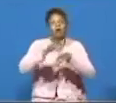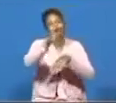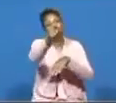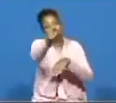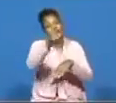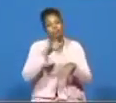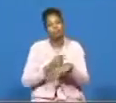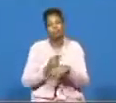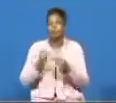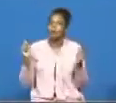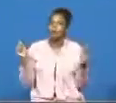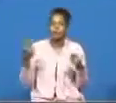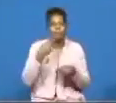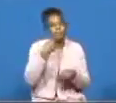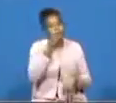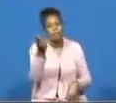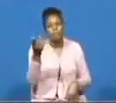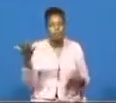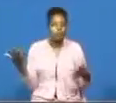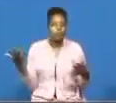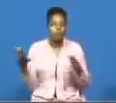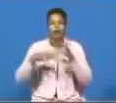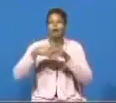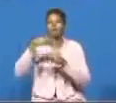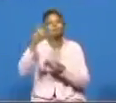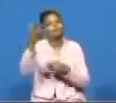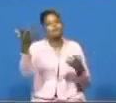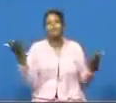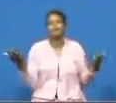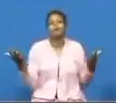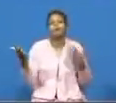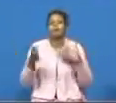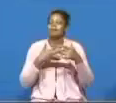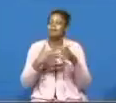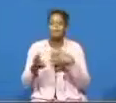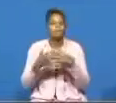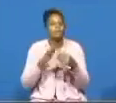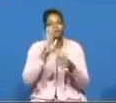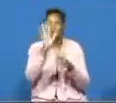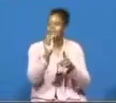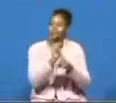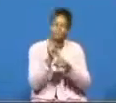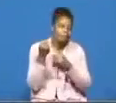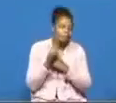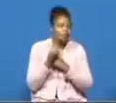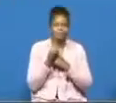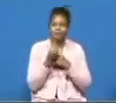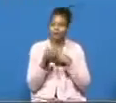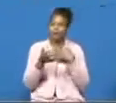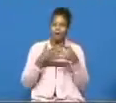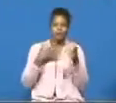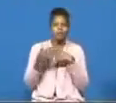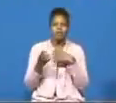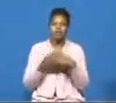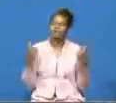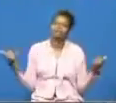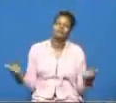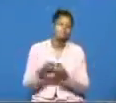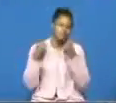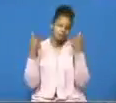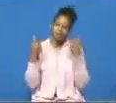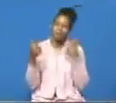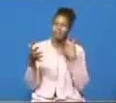all i'm saying out there irrespective of your circumstances irrespective of your challenges